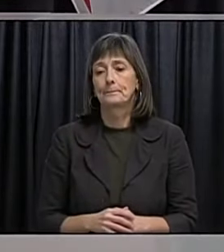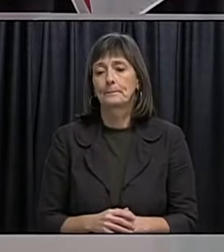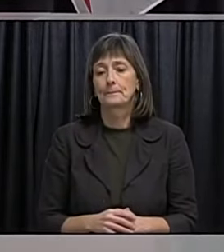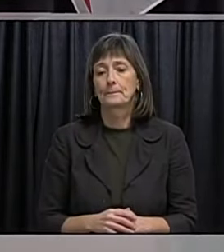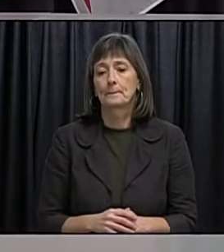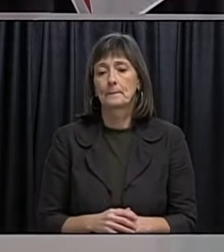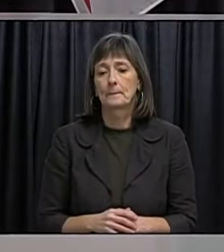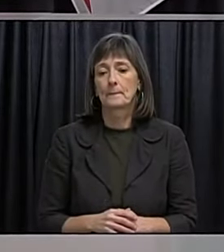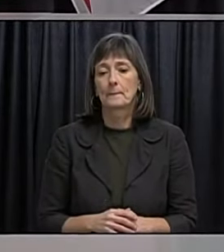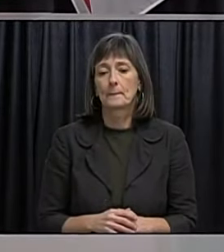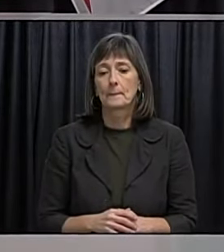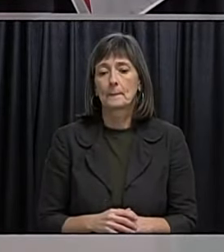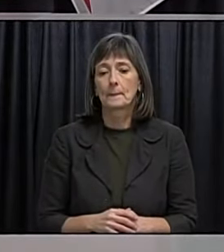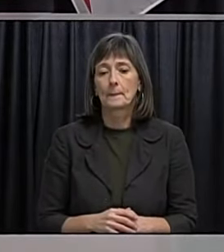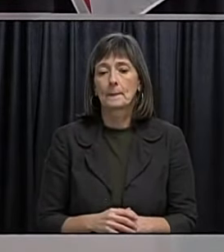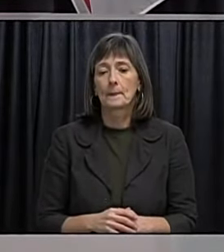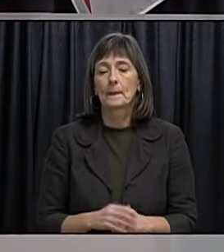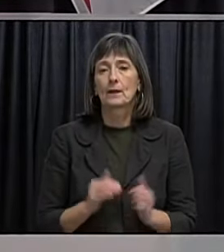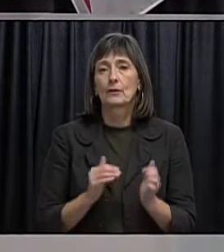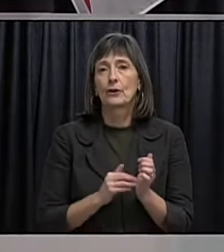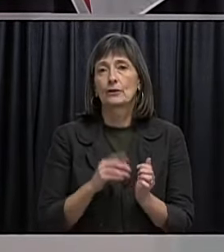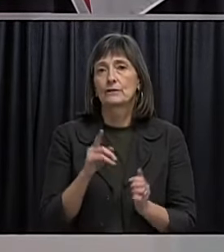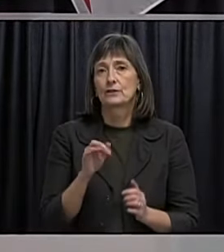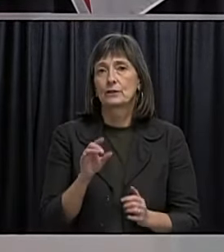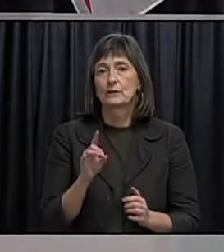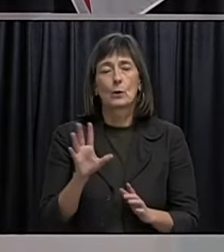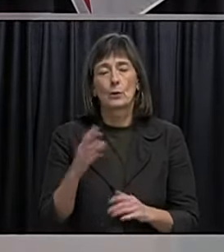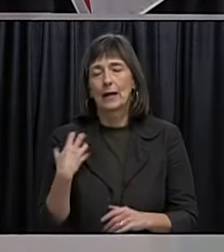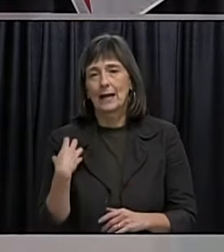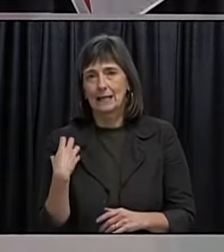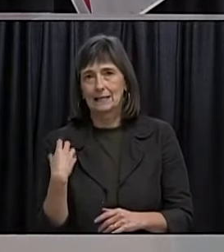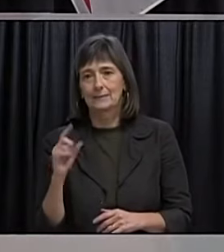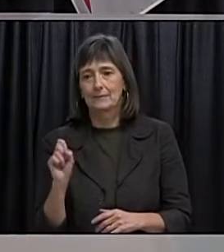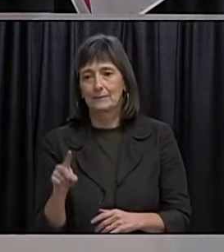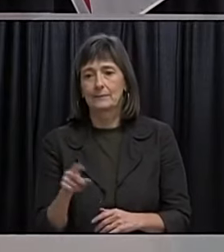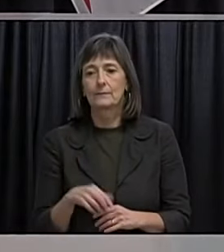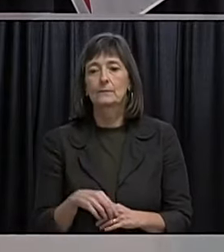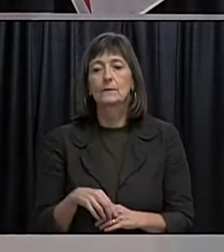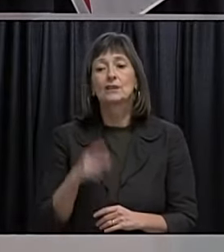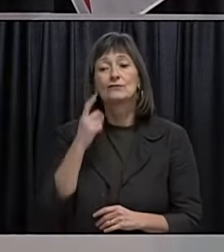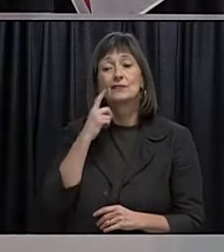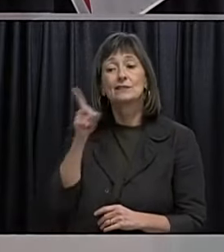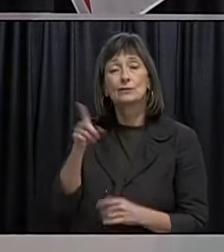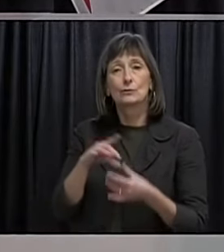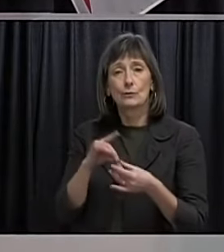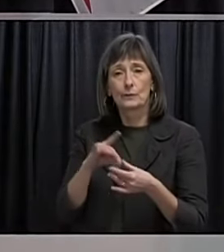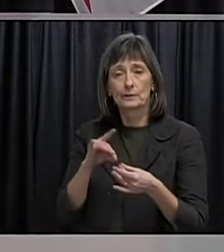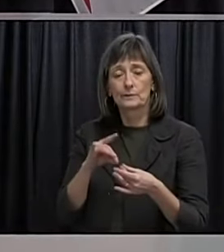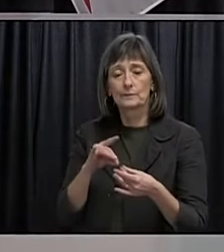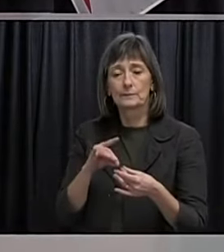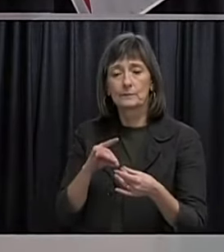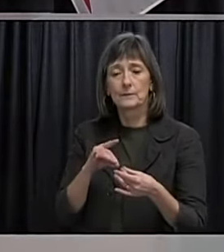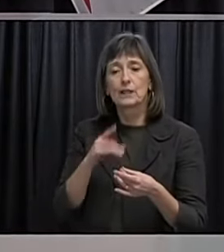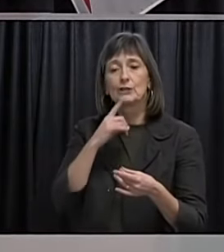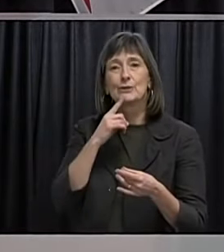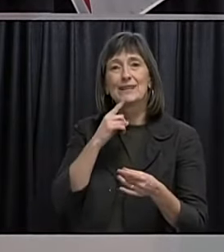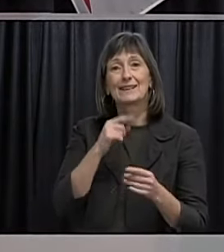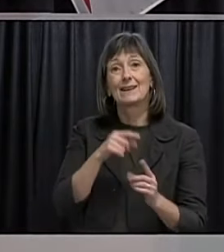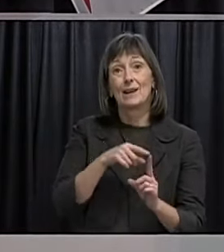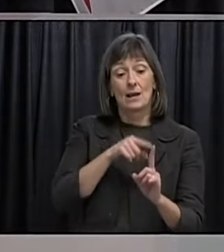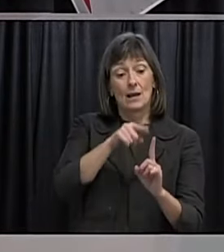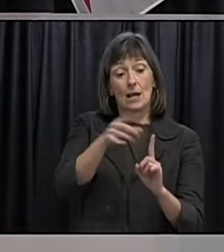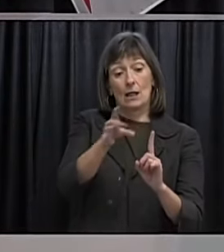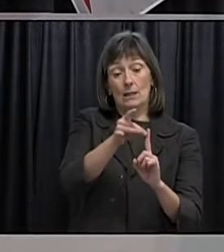Thank you. Thank you. Dr. Fitzgerald. Sorry. Dr. Hagee. your. Opening. Comments. mentioned. Backward. Contact.